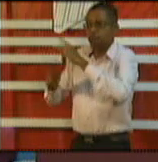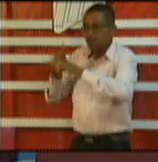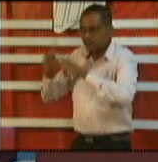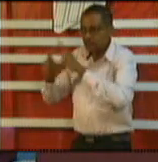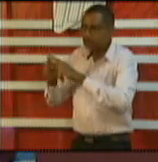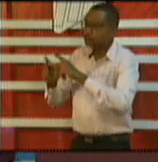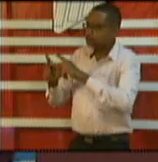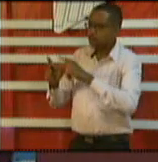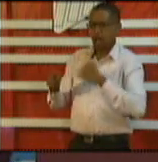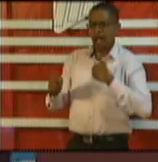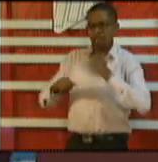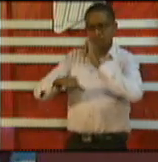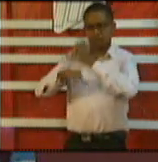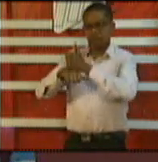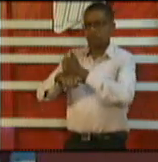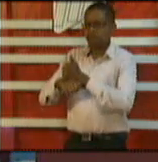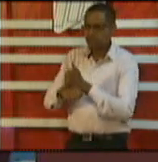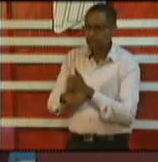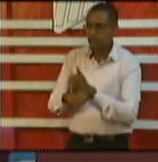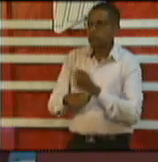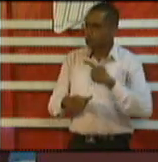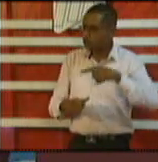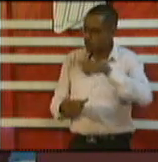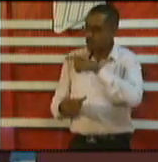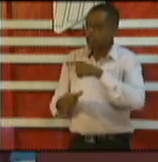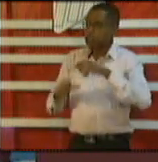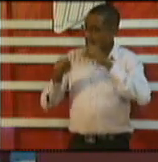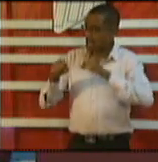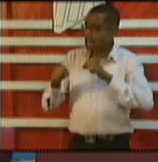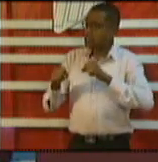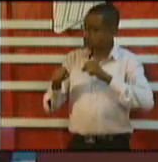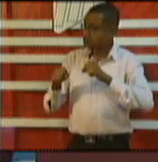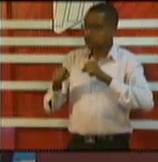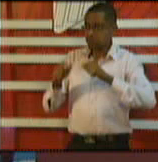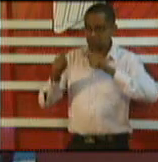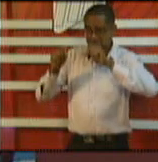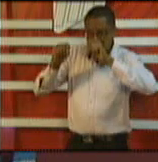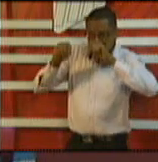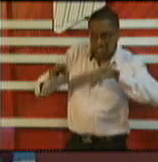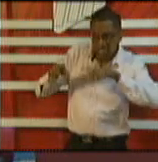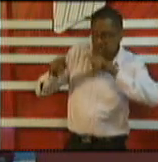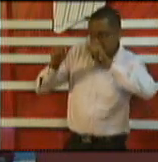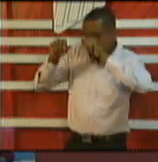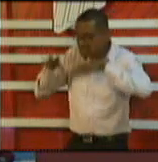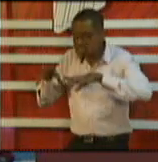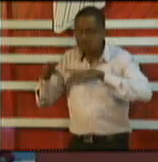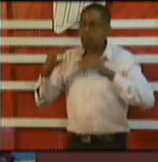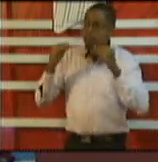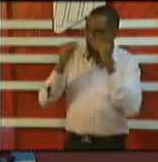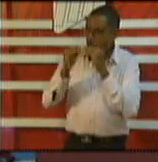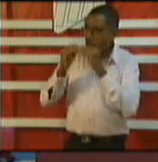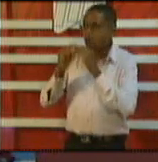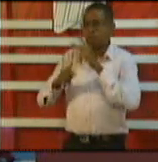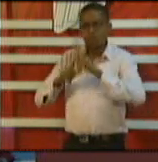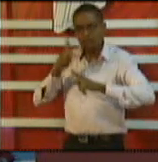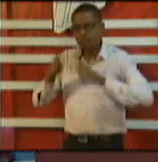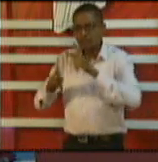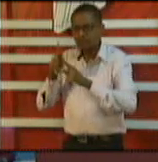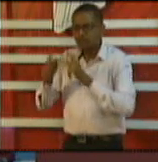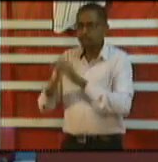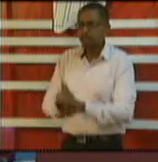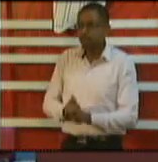in place we we have the capacity to test more so we have quite a quite a large number of tests available to us